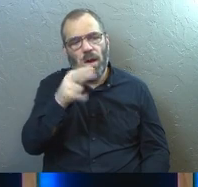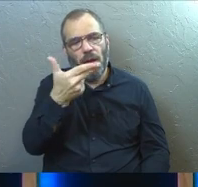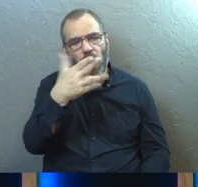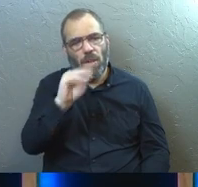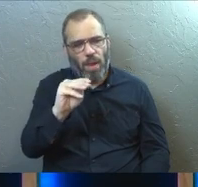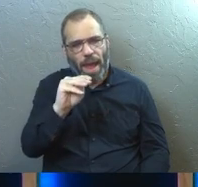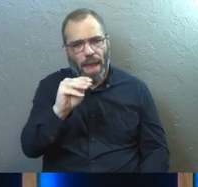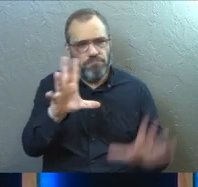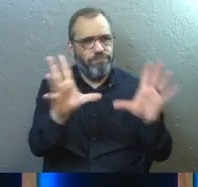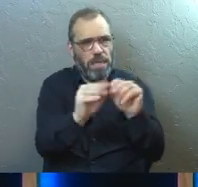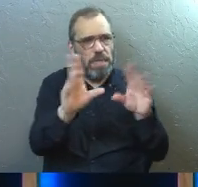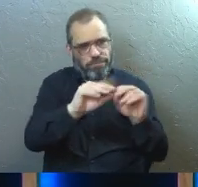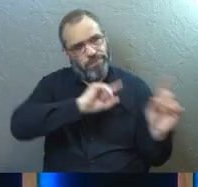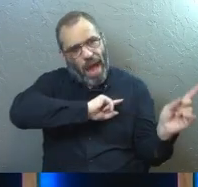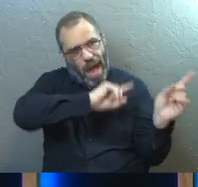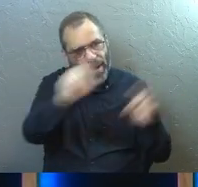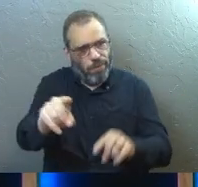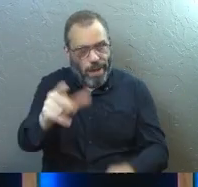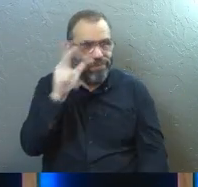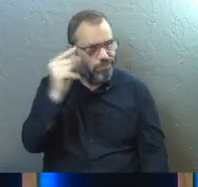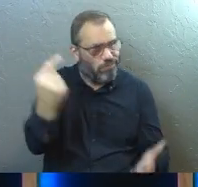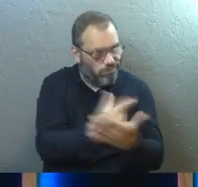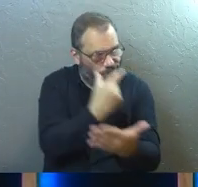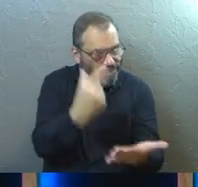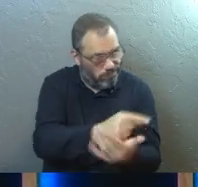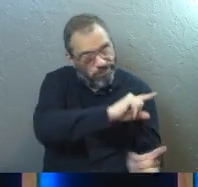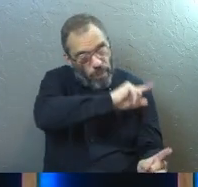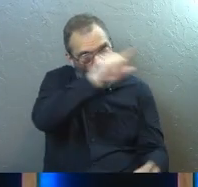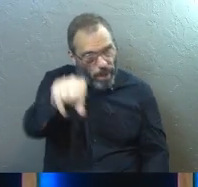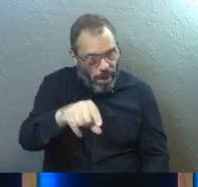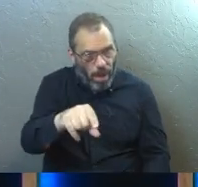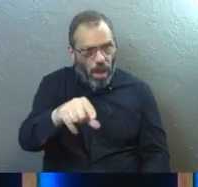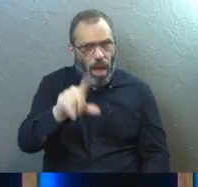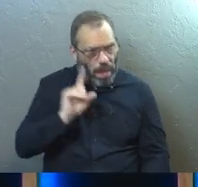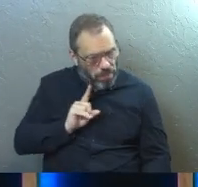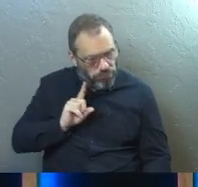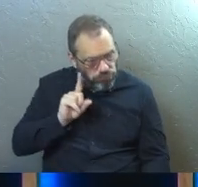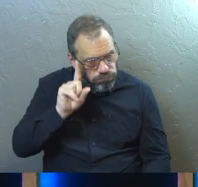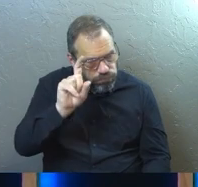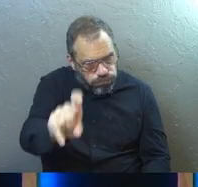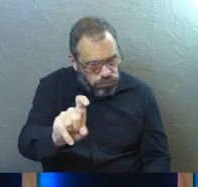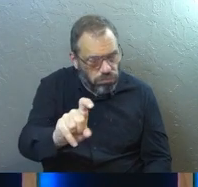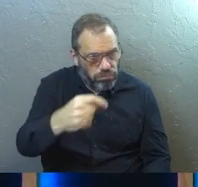went to a Billy Graham crusade and he heard the gospel and he went forward